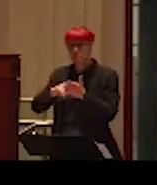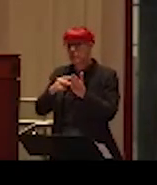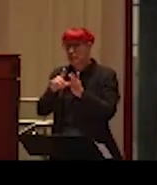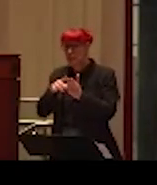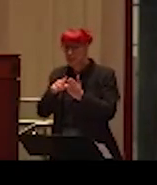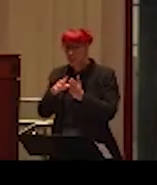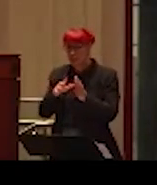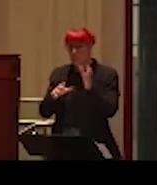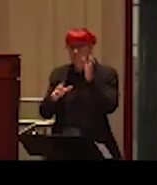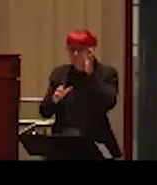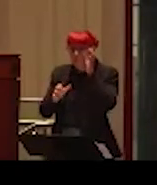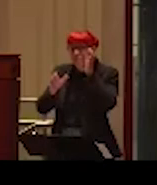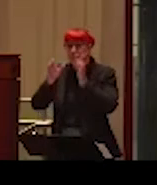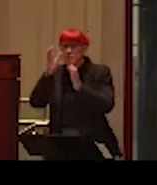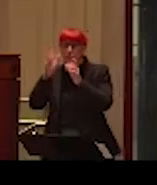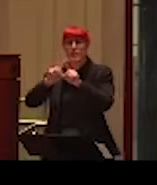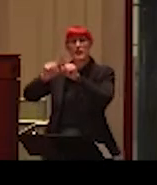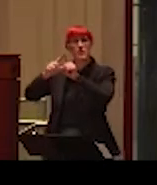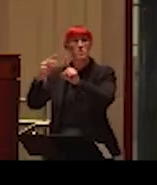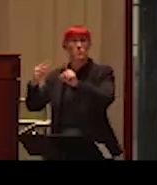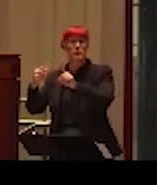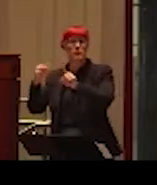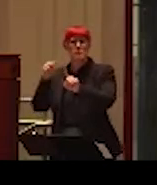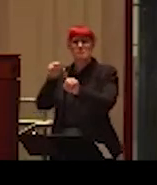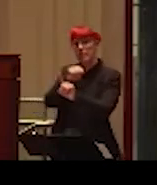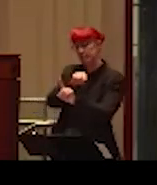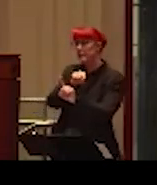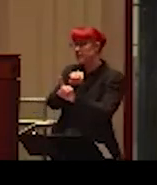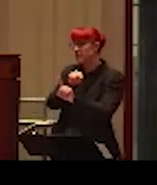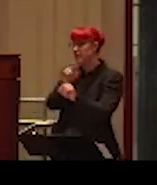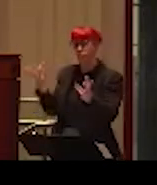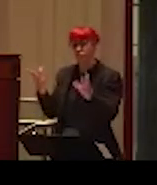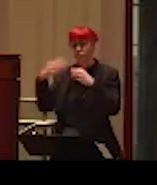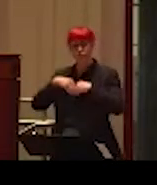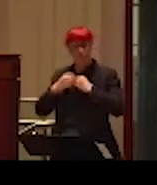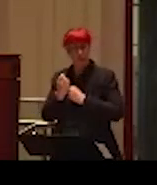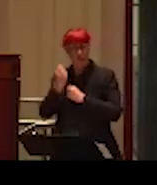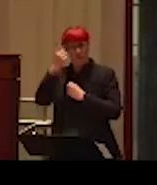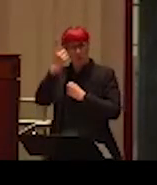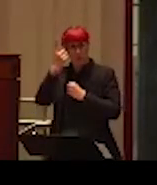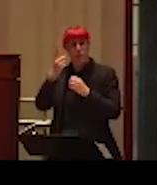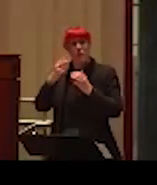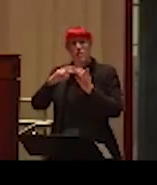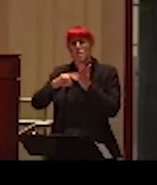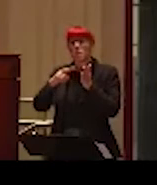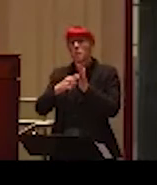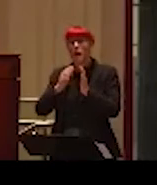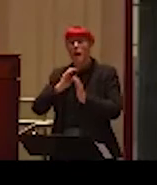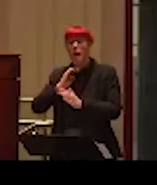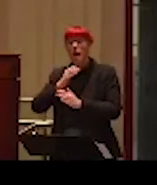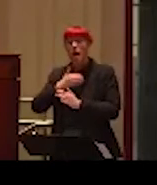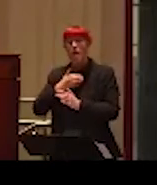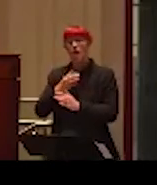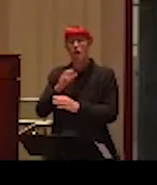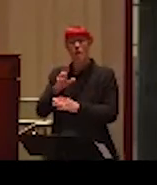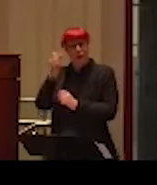alternative points of view. And that means that we actually develop a more sophisticated and nuanced